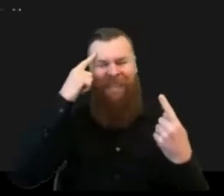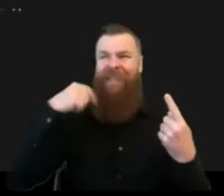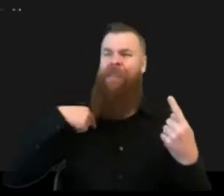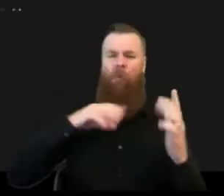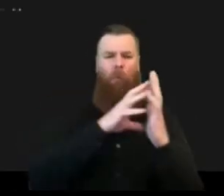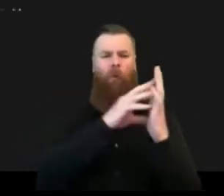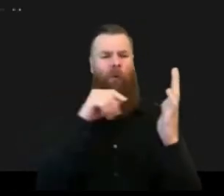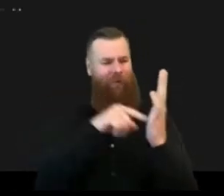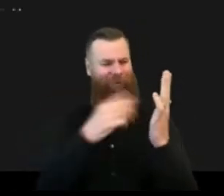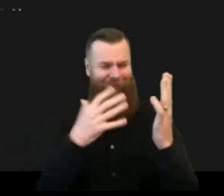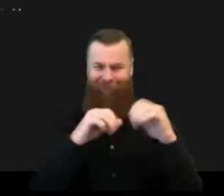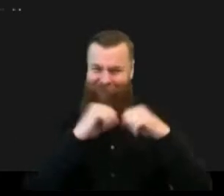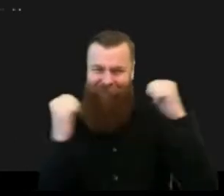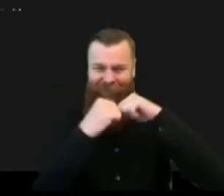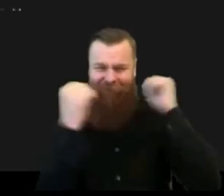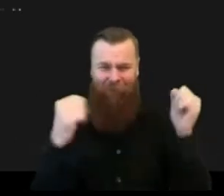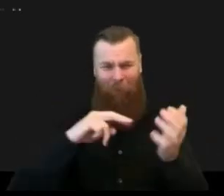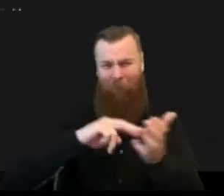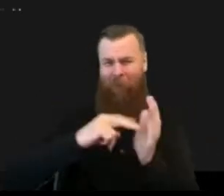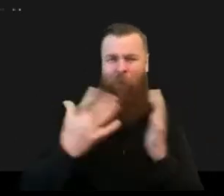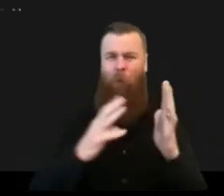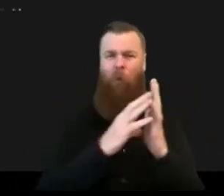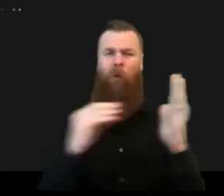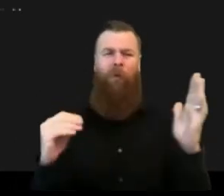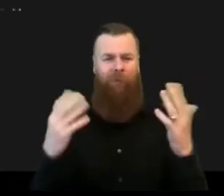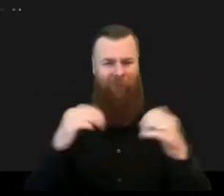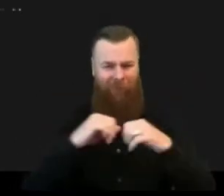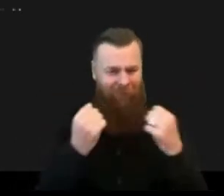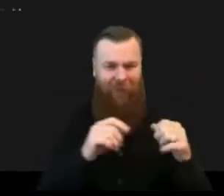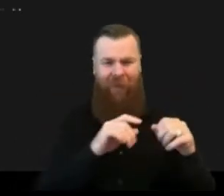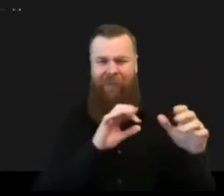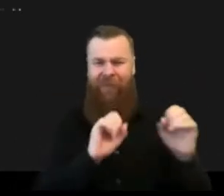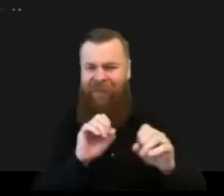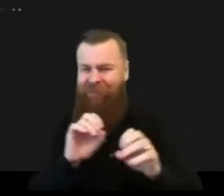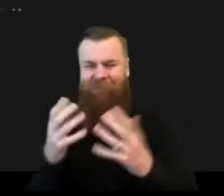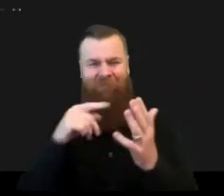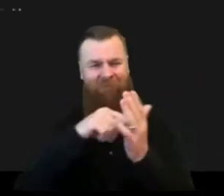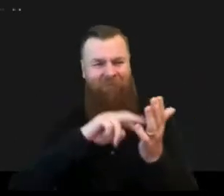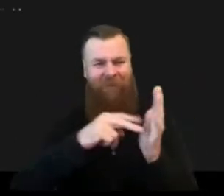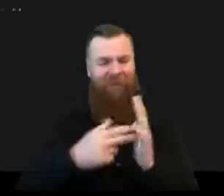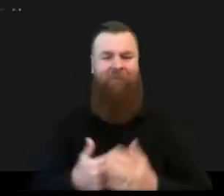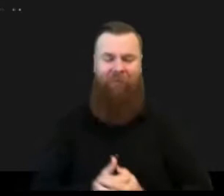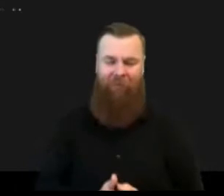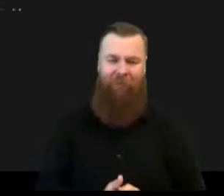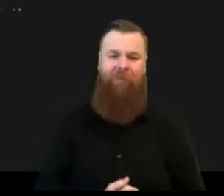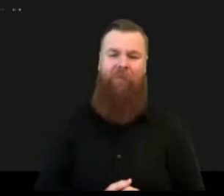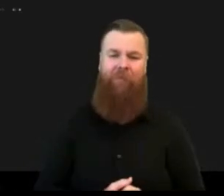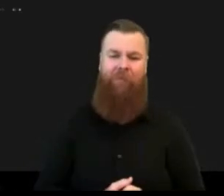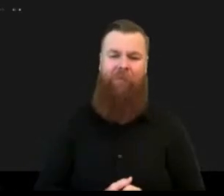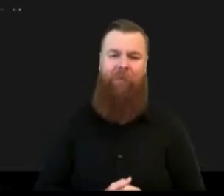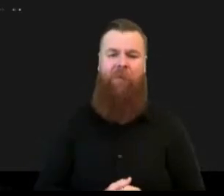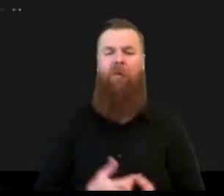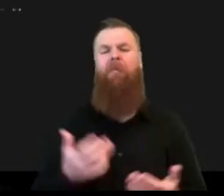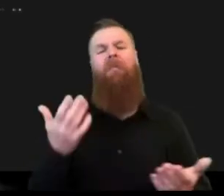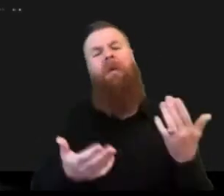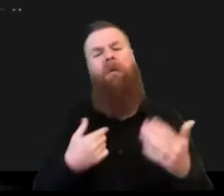you know and we maybe i can mention some of the uh the topics and the elements of the uh